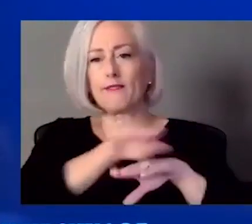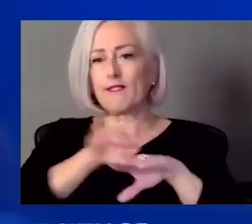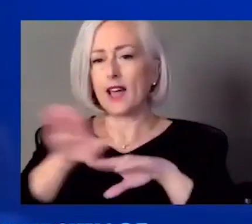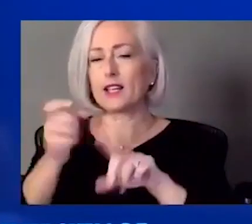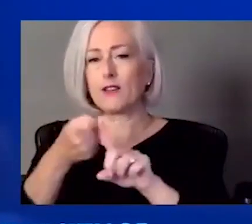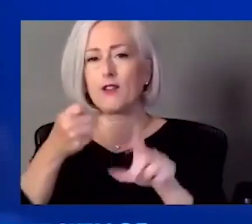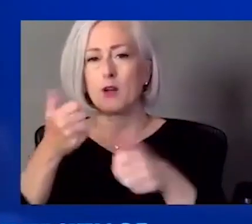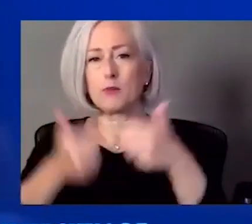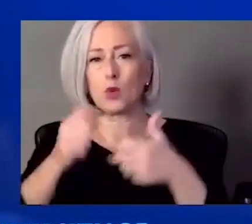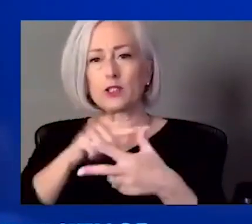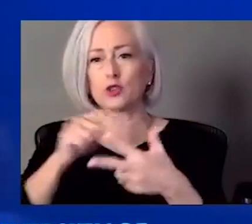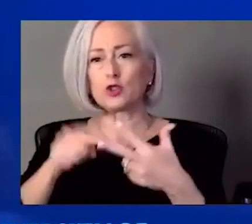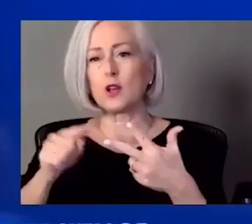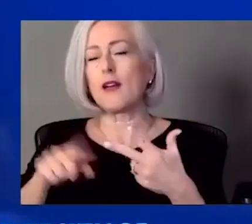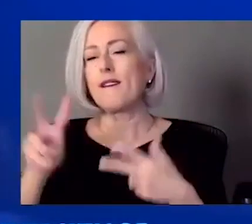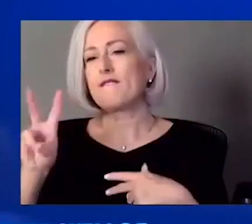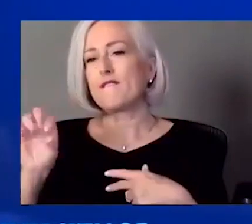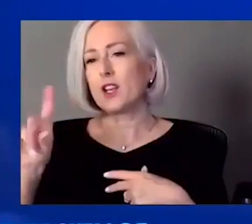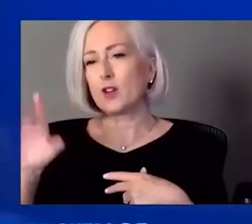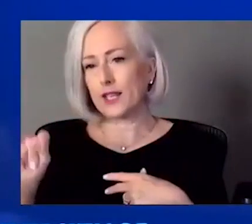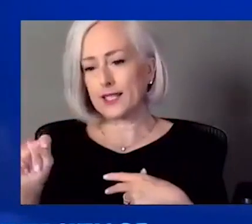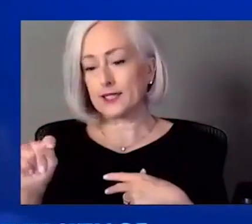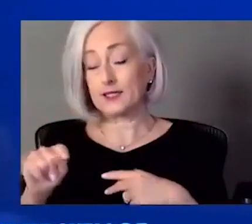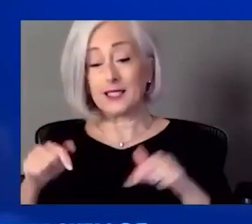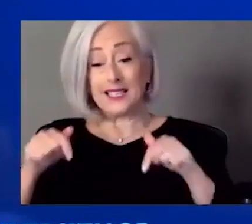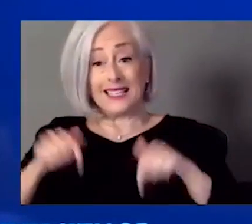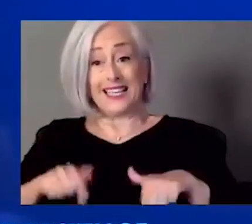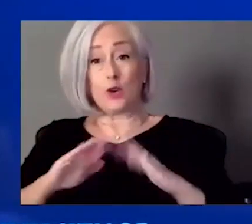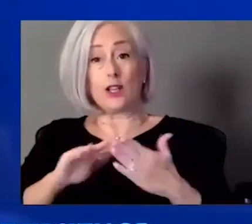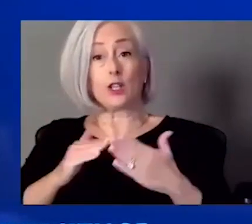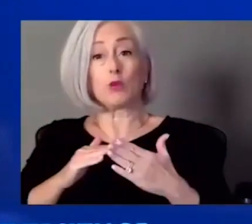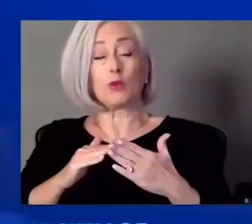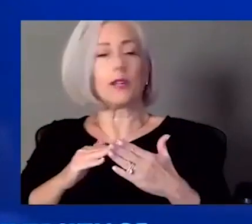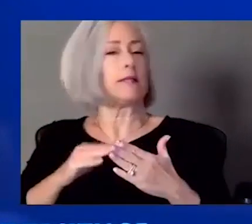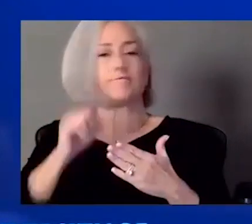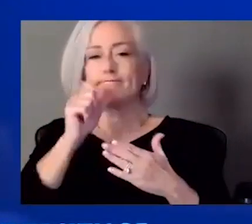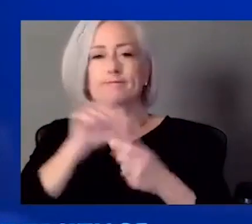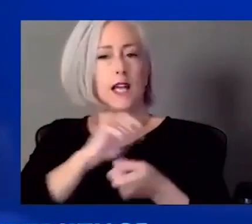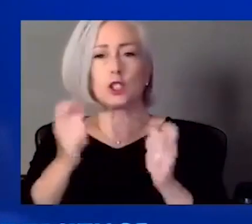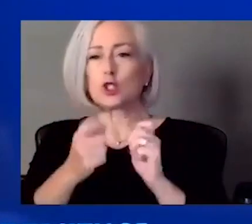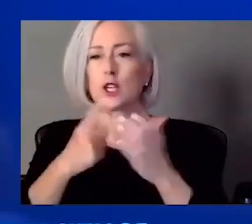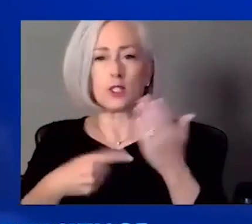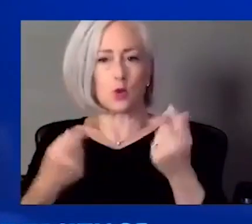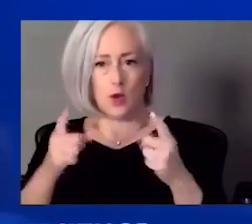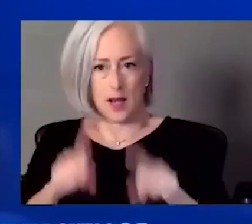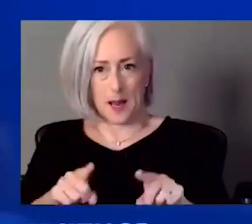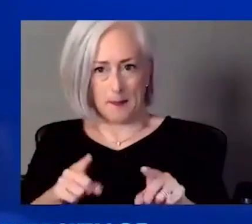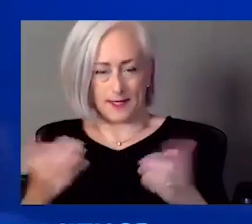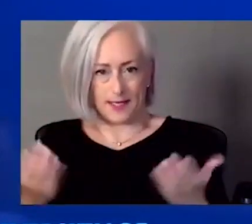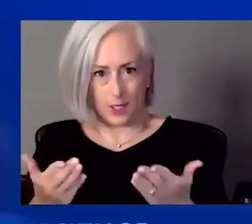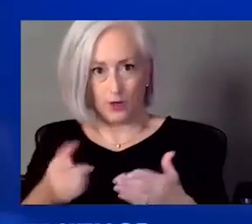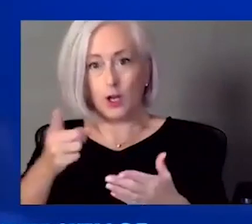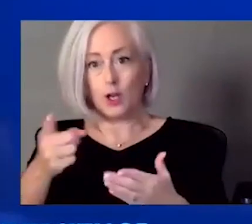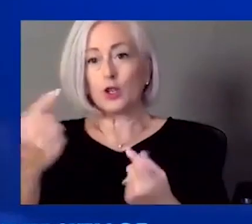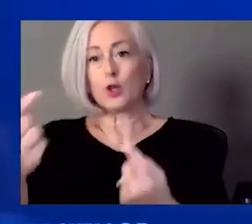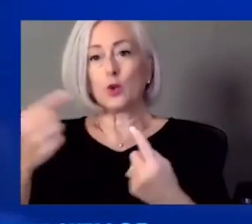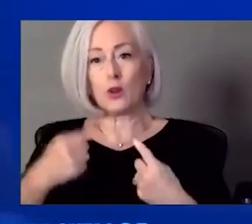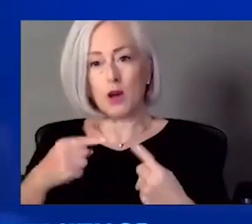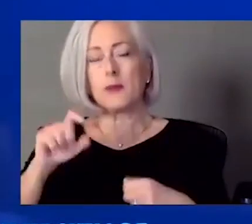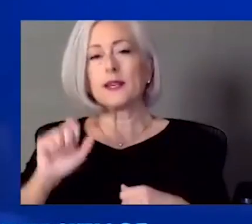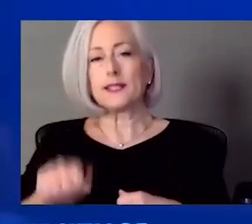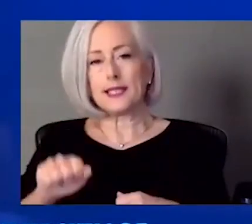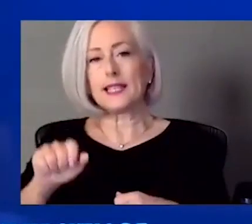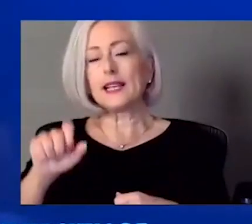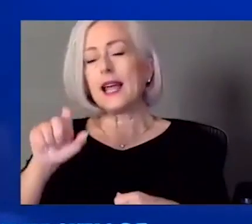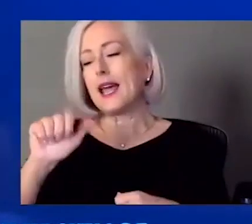going to be too important. It's not going to change what we're doing as far as if you come in and you need antiviral therapy with remdesivir, you're going to get it. If